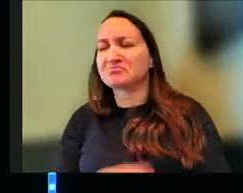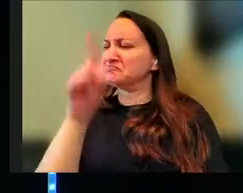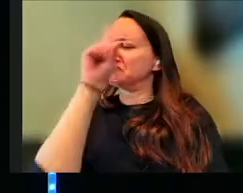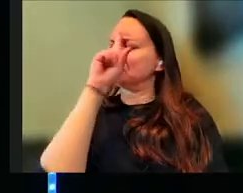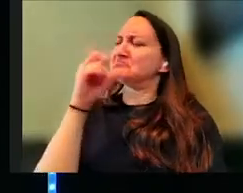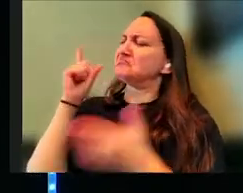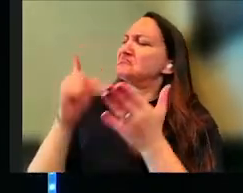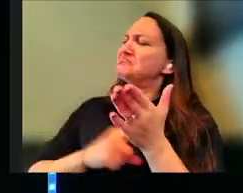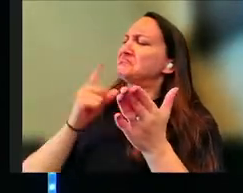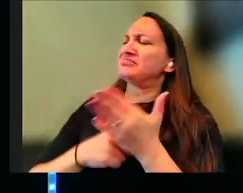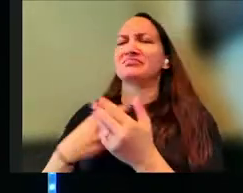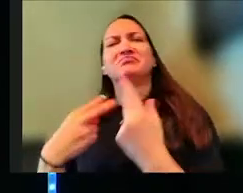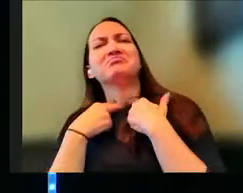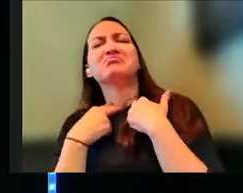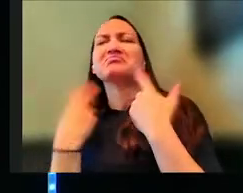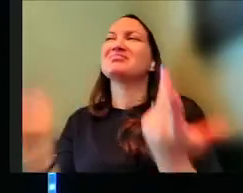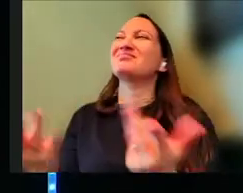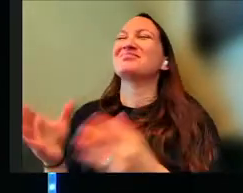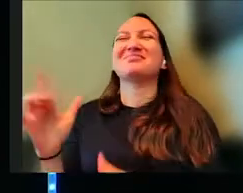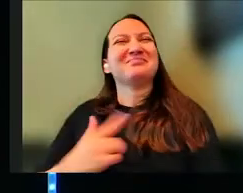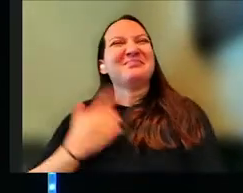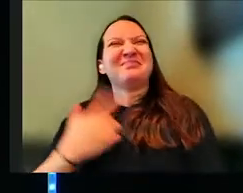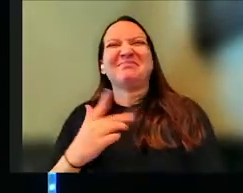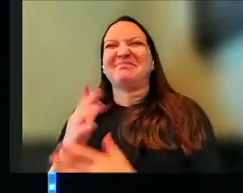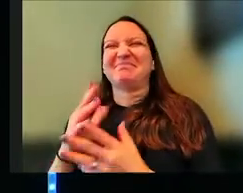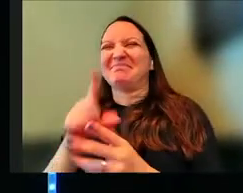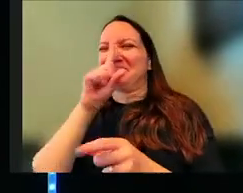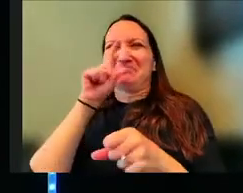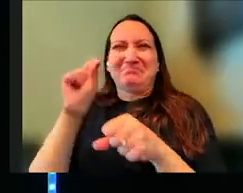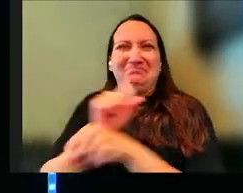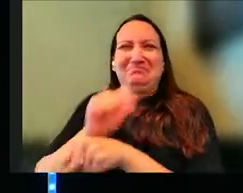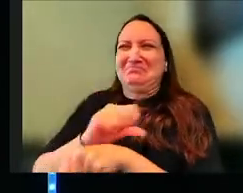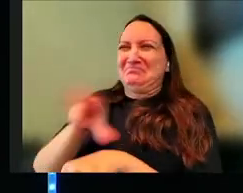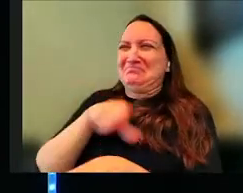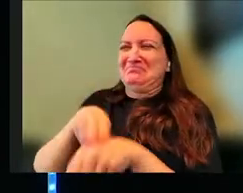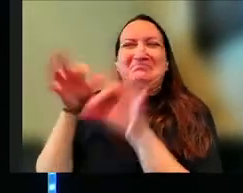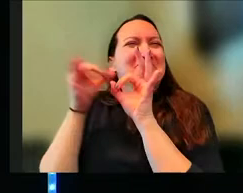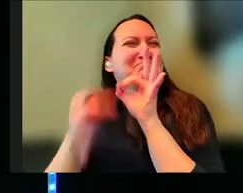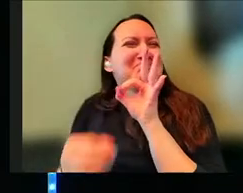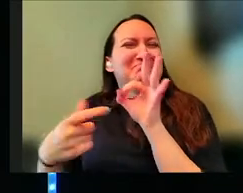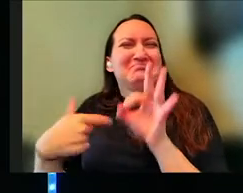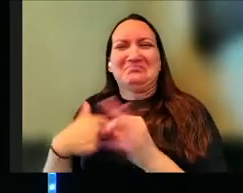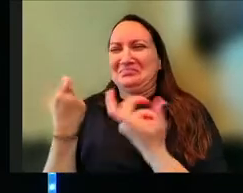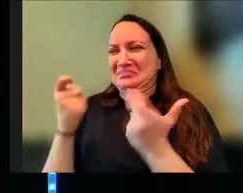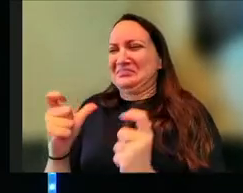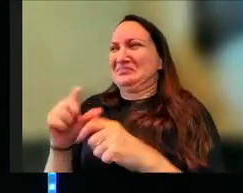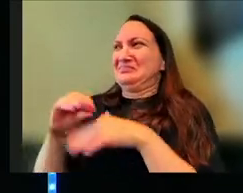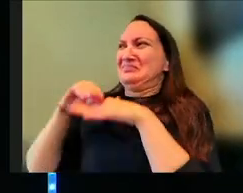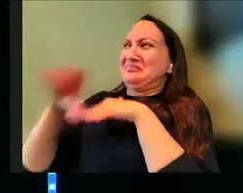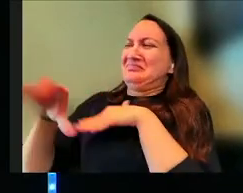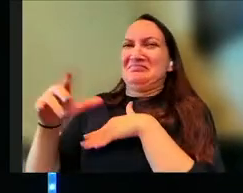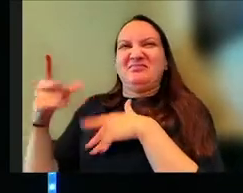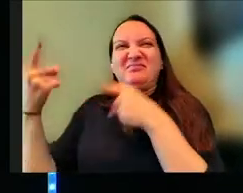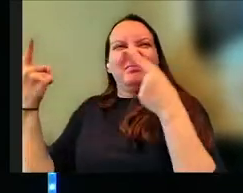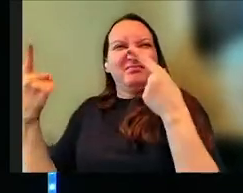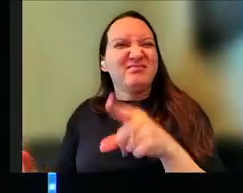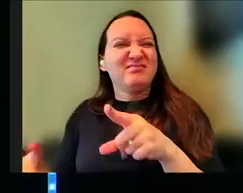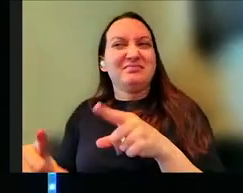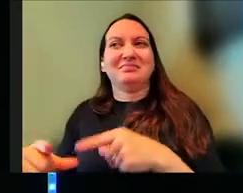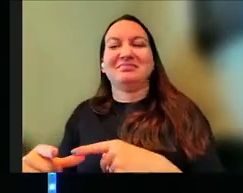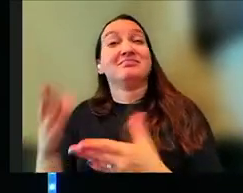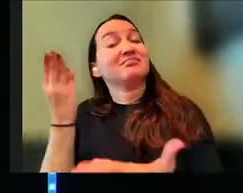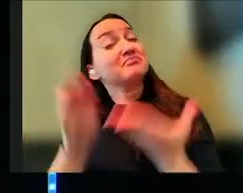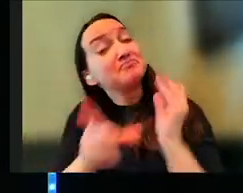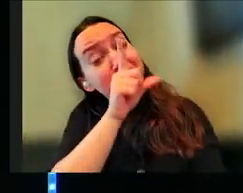sometimes we get stuck and go, that feels a little too practical for God. feels a little too simple. It feels like maybe I'm just trying to make something happen, and sometimes that may be